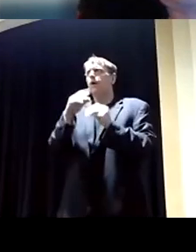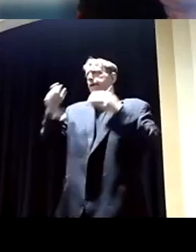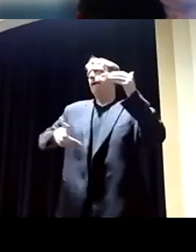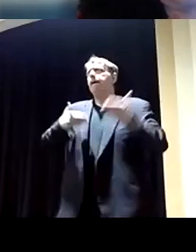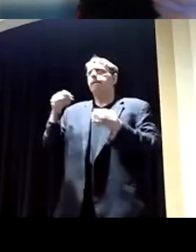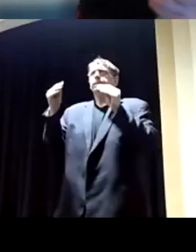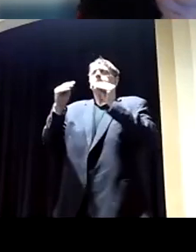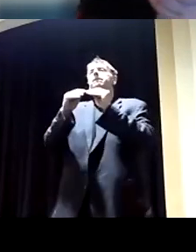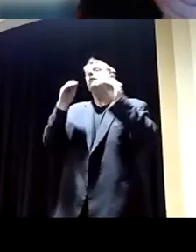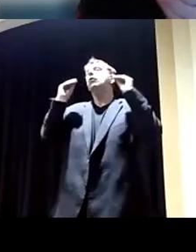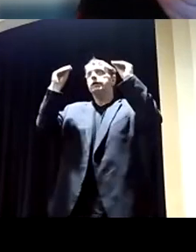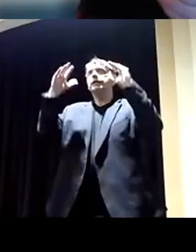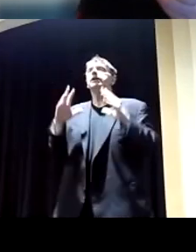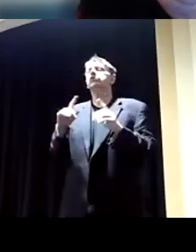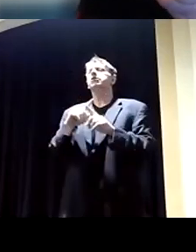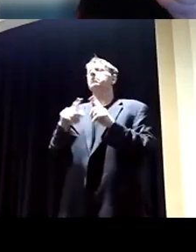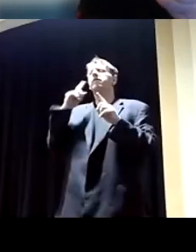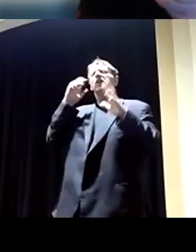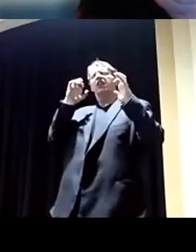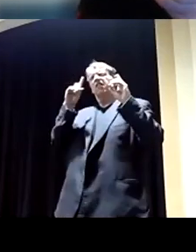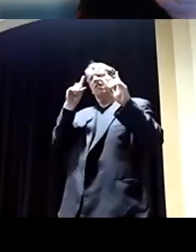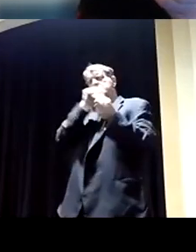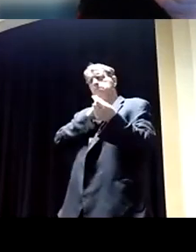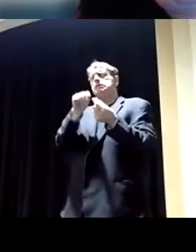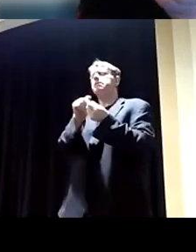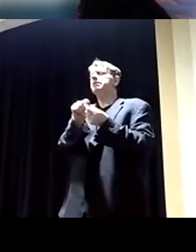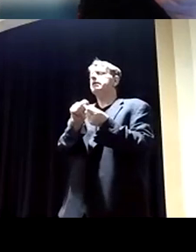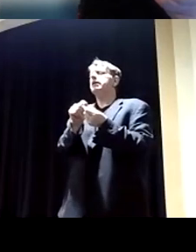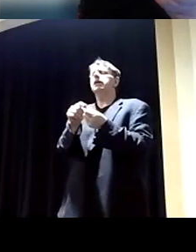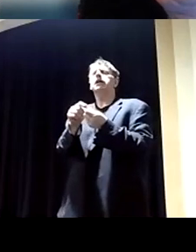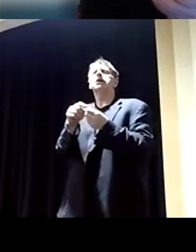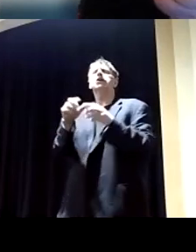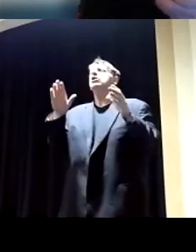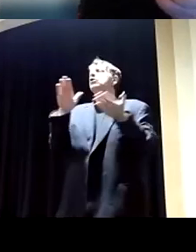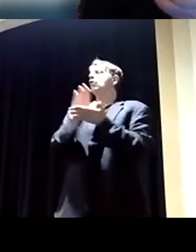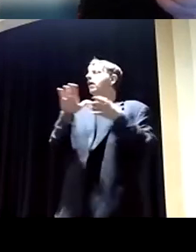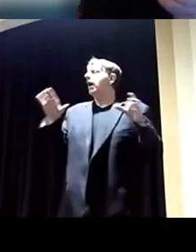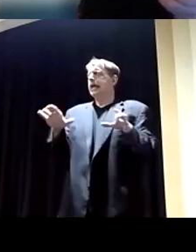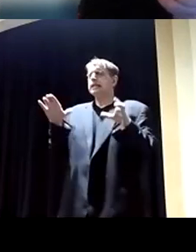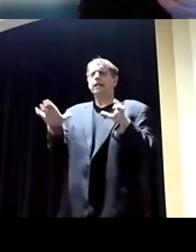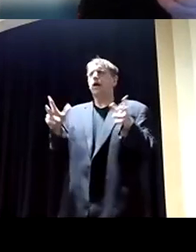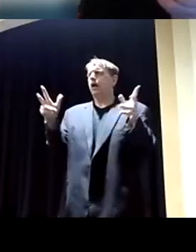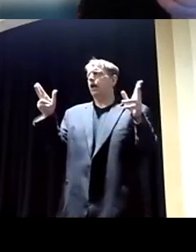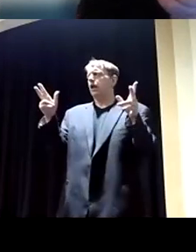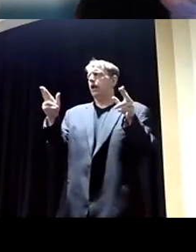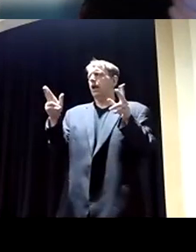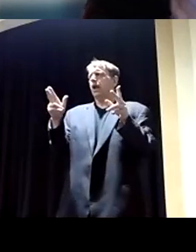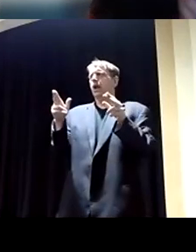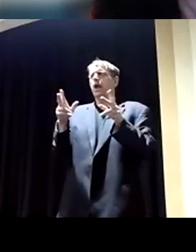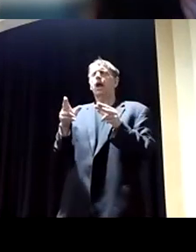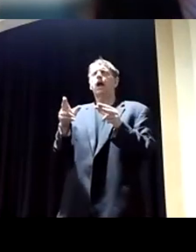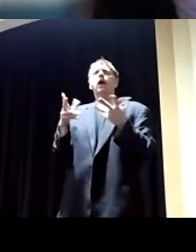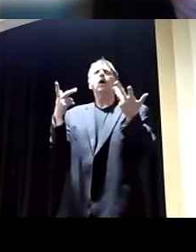But for education, we need we're cutting school activities. And that's one of the reasons why crime is so crazy.